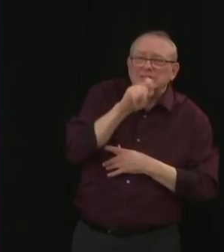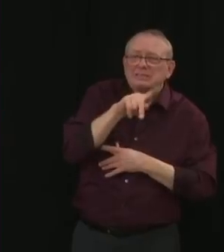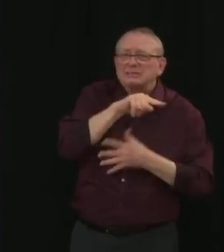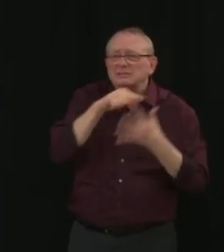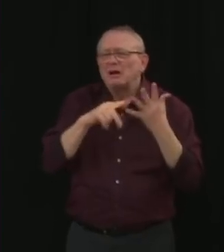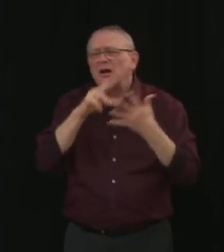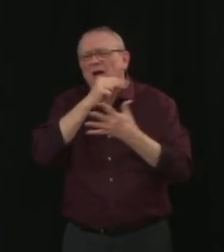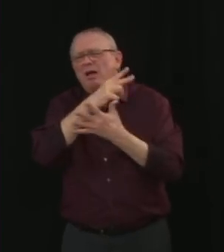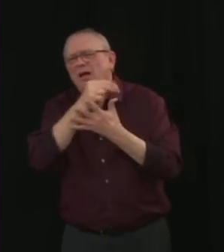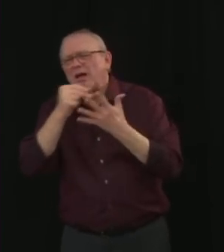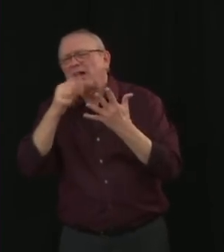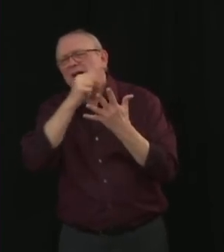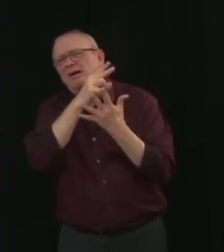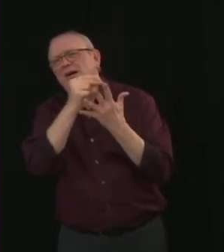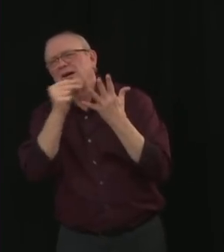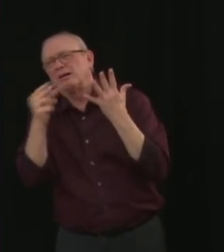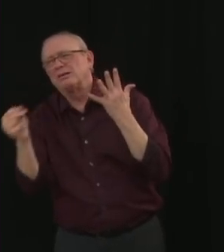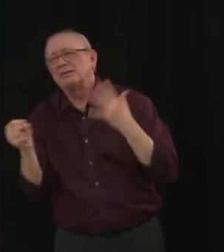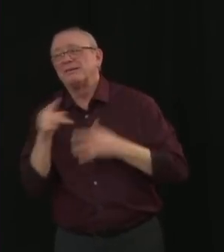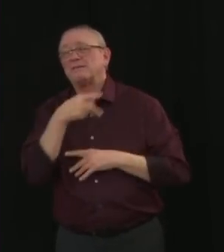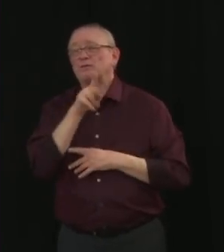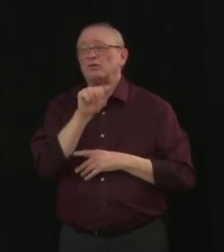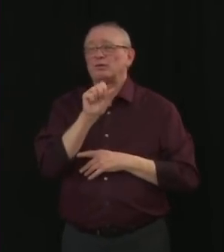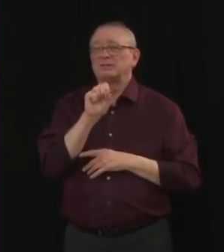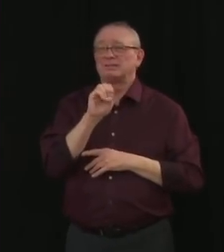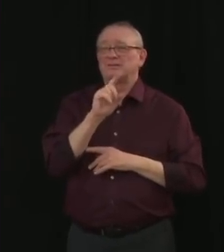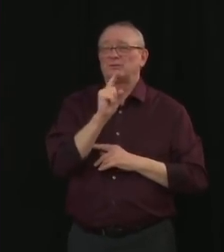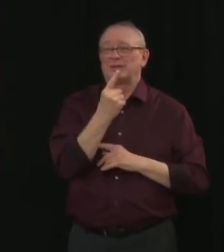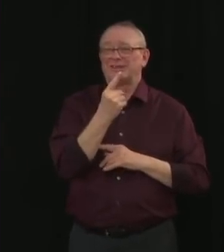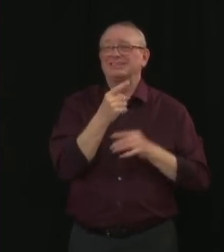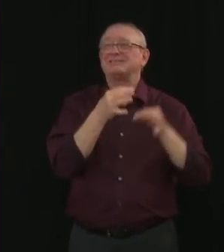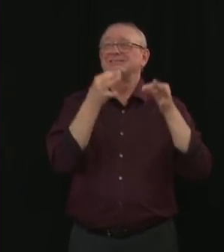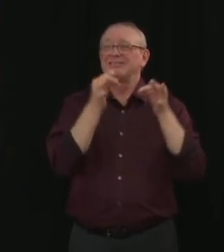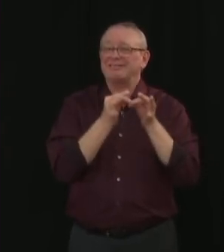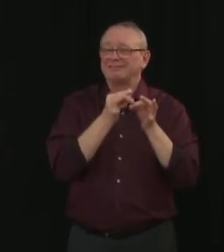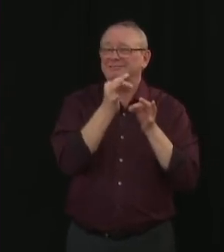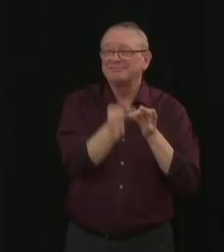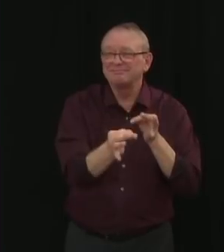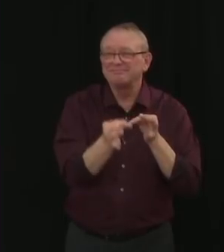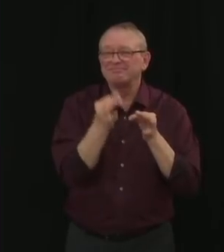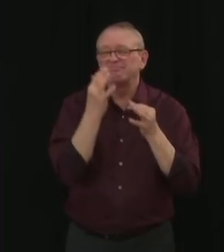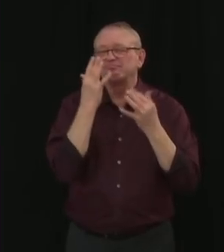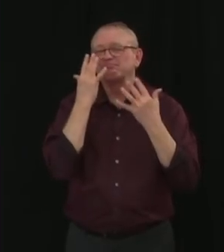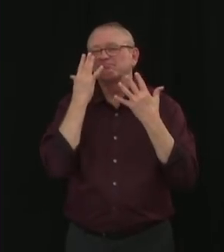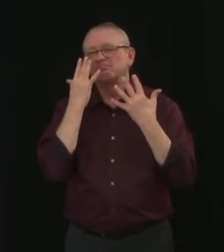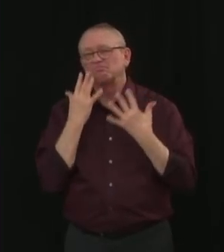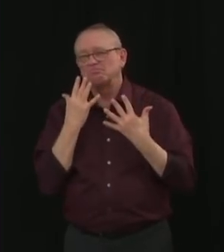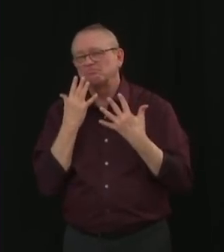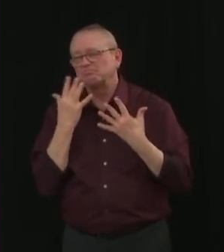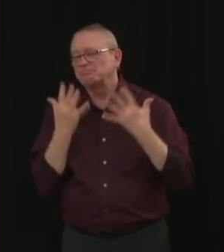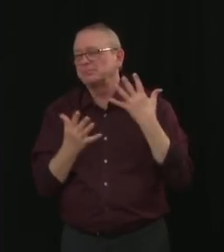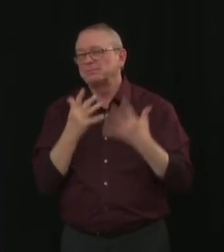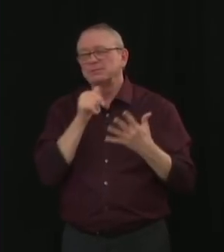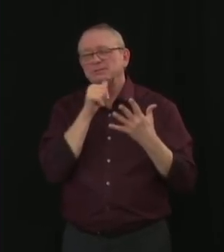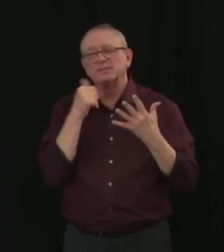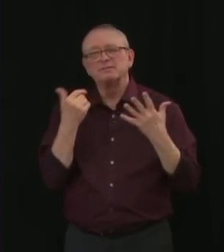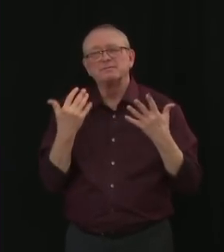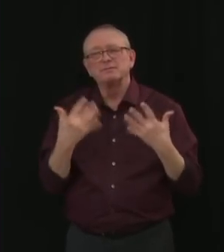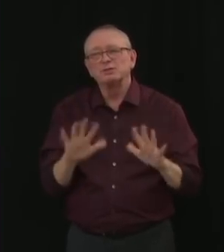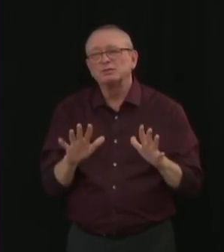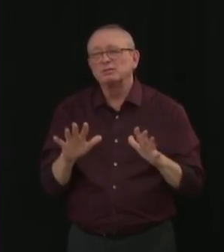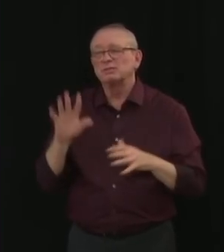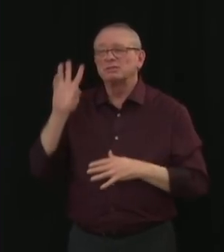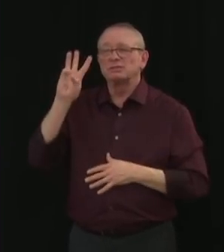Phase when we're done, Phase 1, delayed, unfortunately, and I guess not even finishing with these 63,000 fewer doses that we're